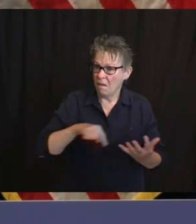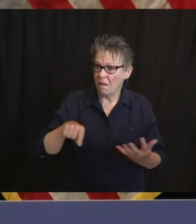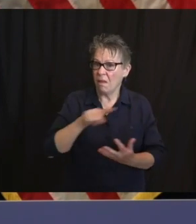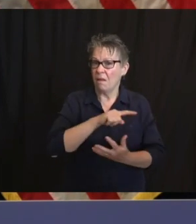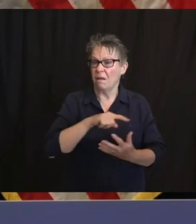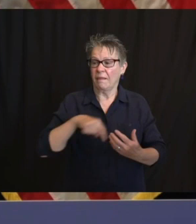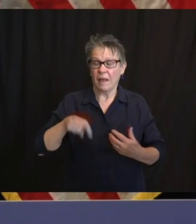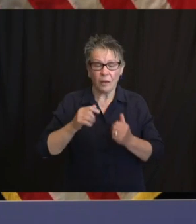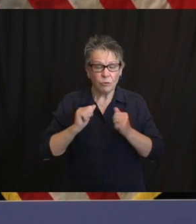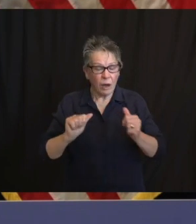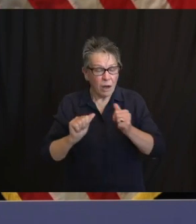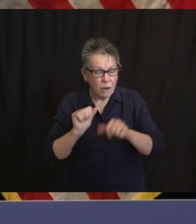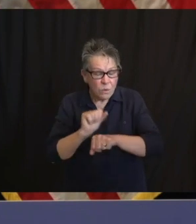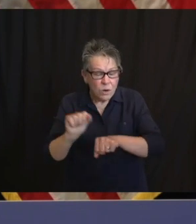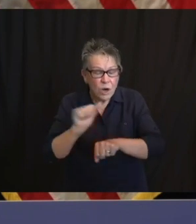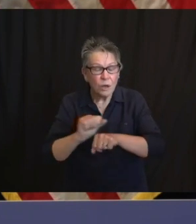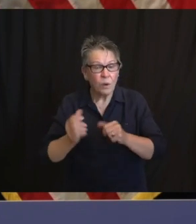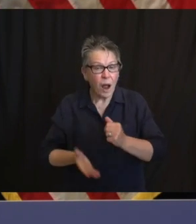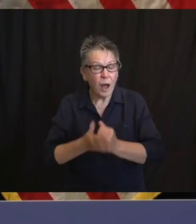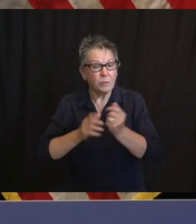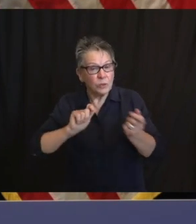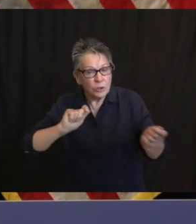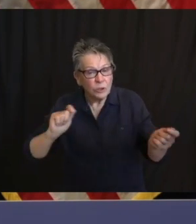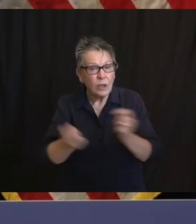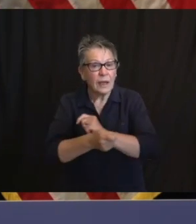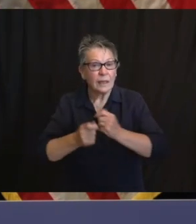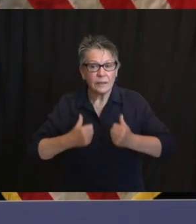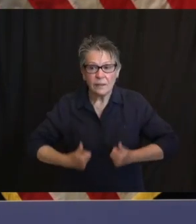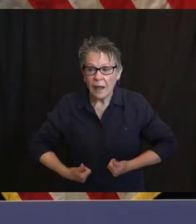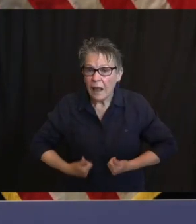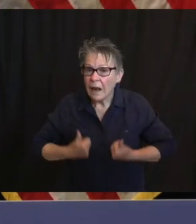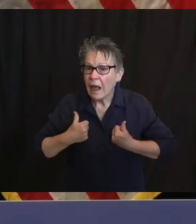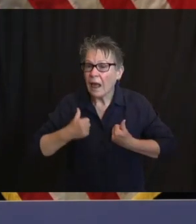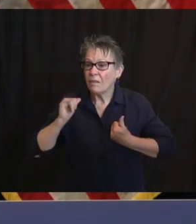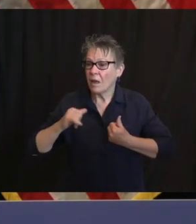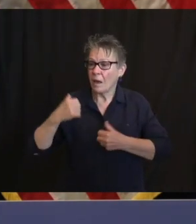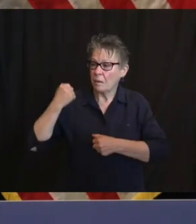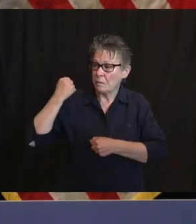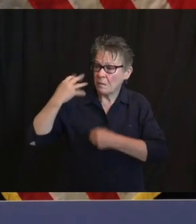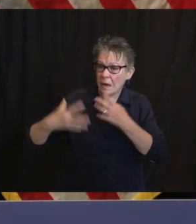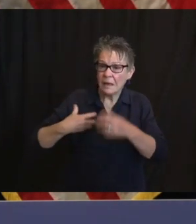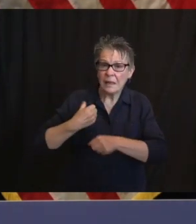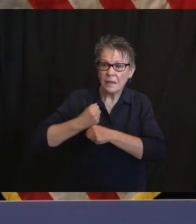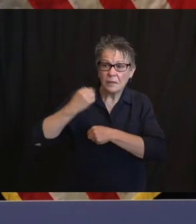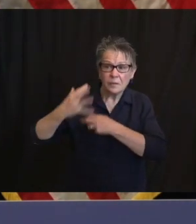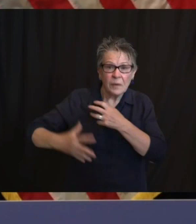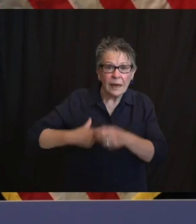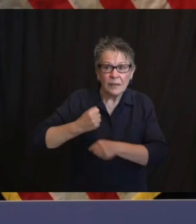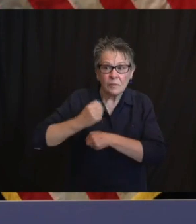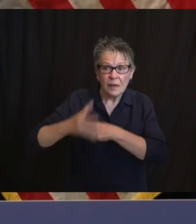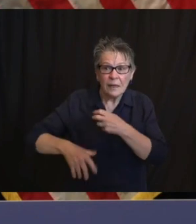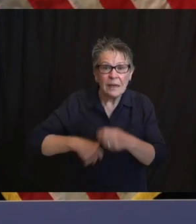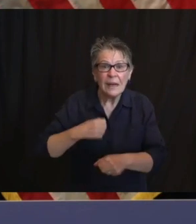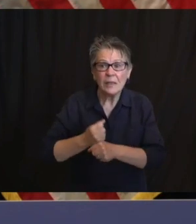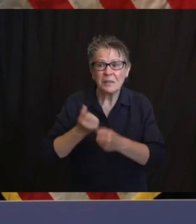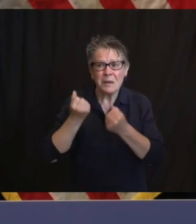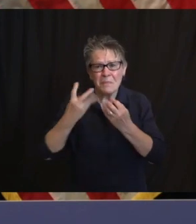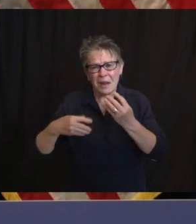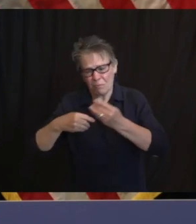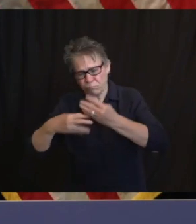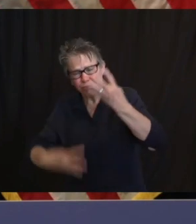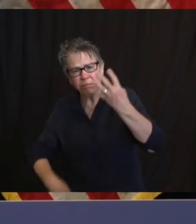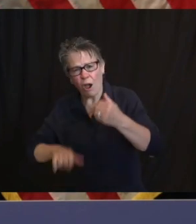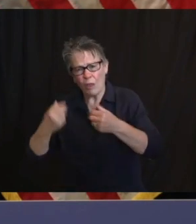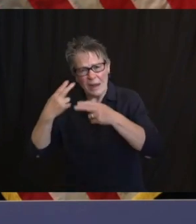place for decades. But there are names you may not know. I spoke to